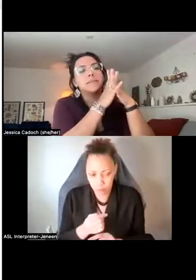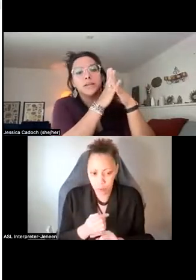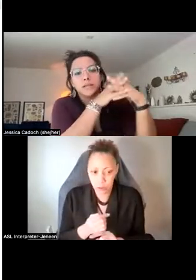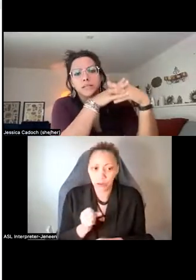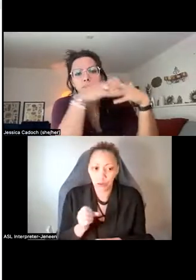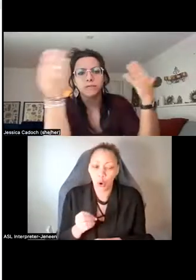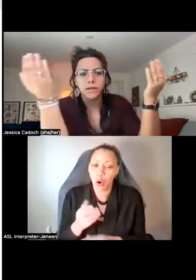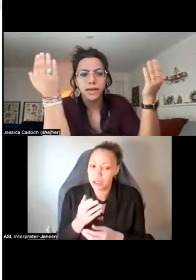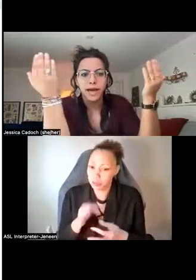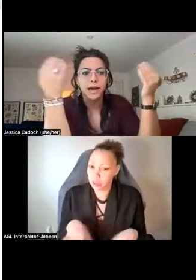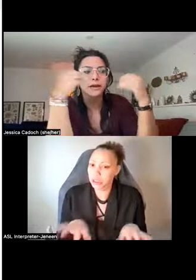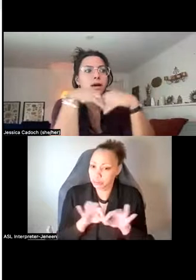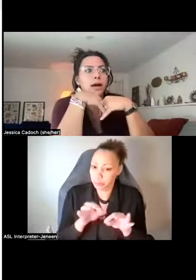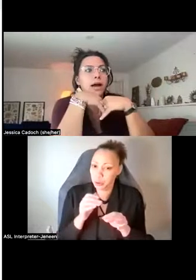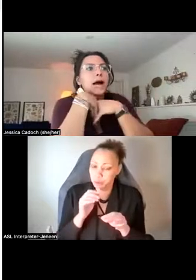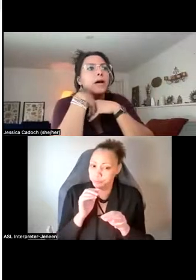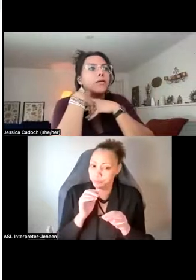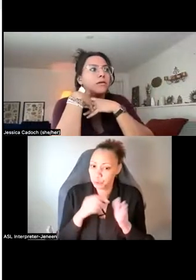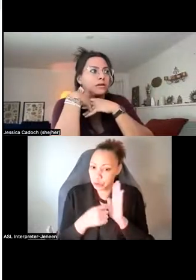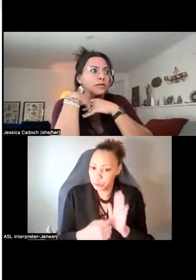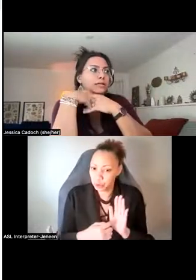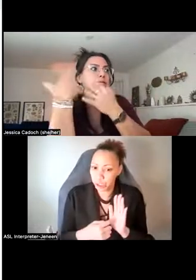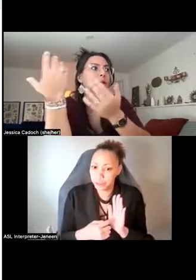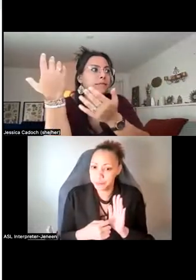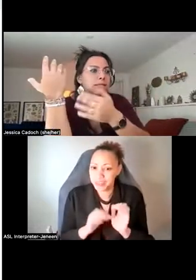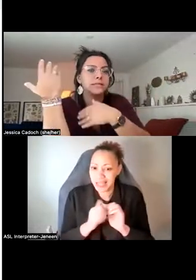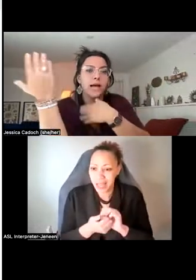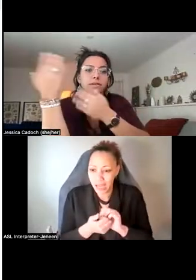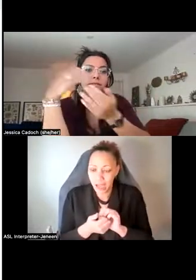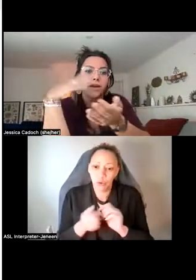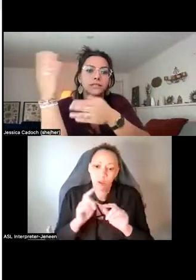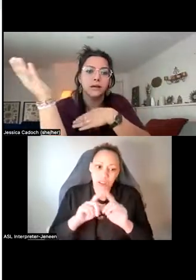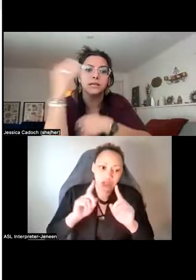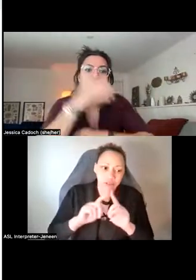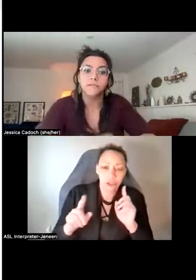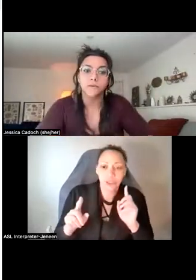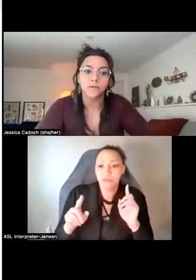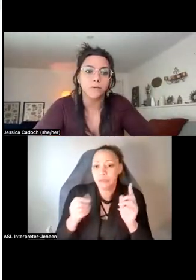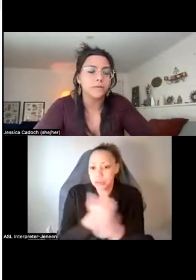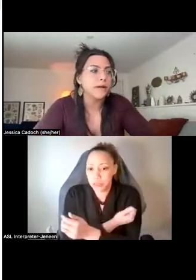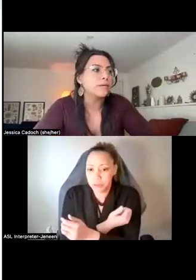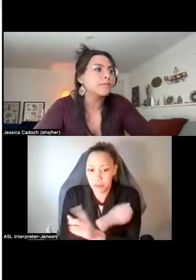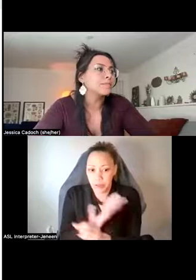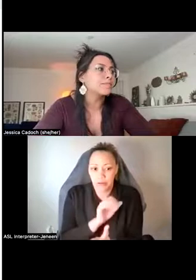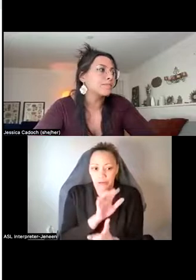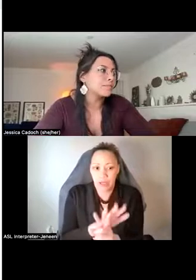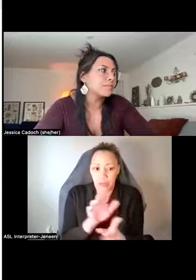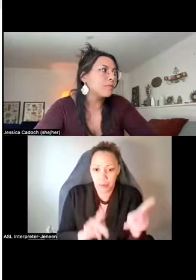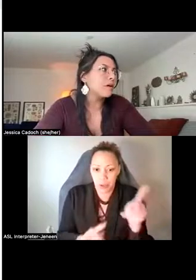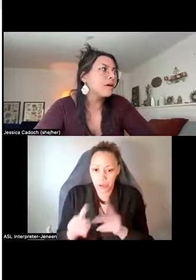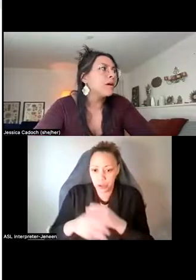thing to demonstrate in terms of looking at, uh, how these substances have an effect on the individual and the world around them.